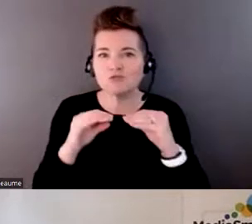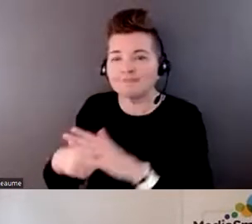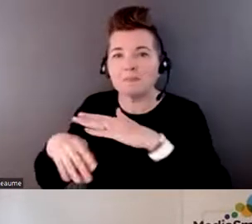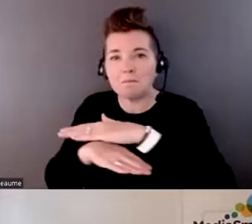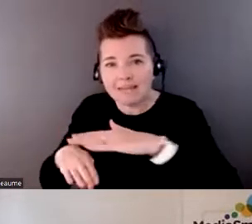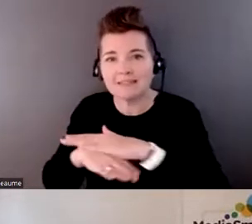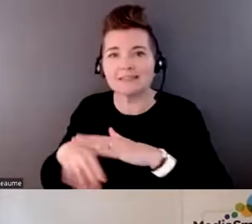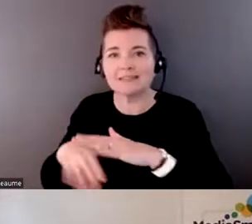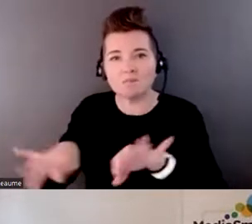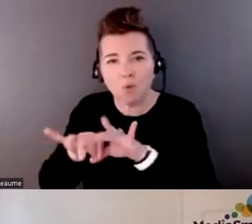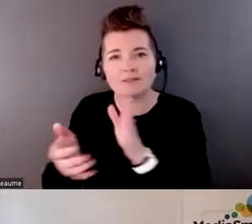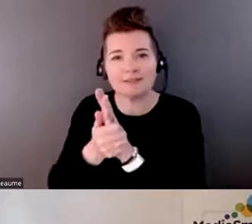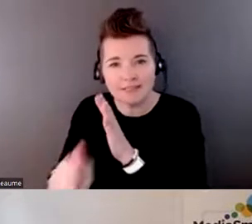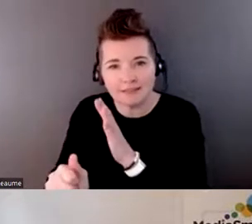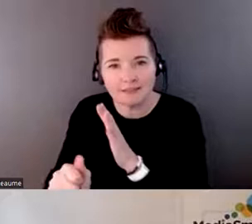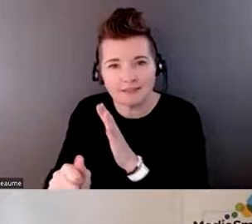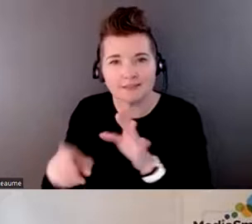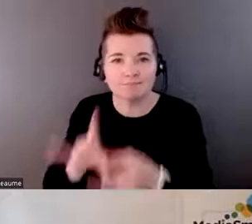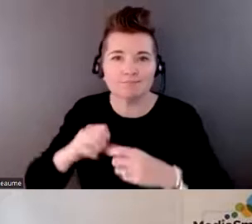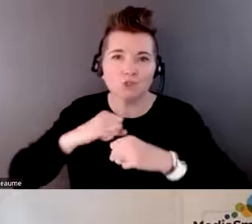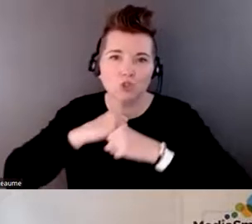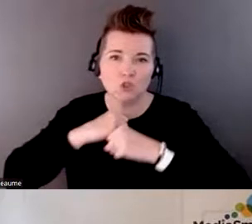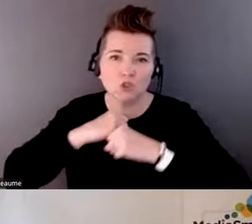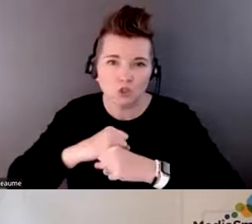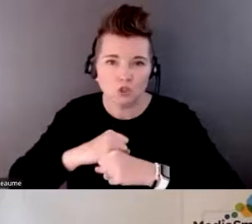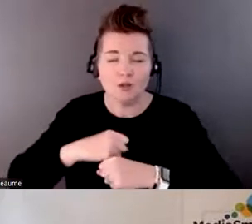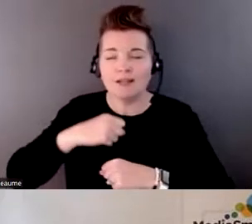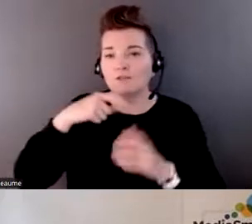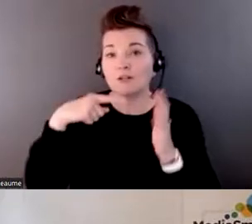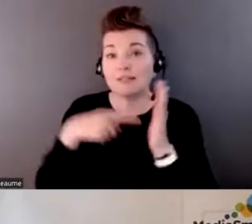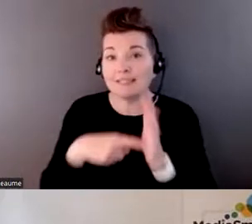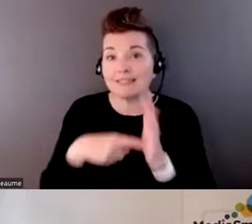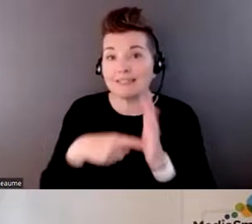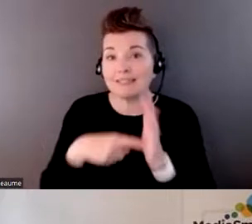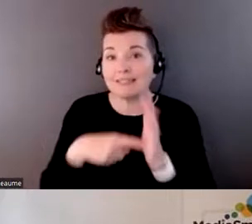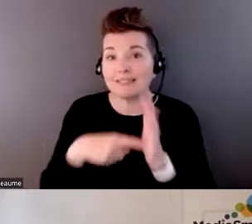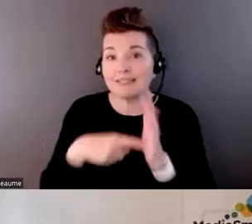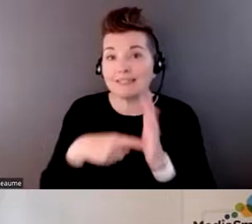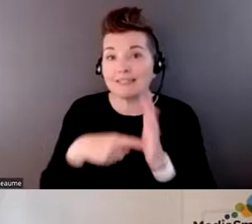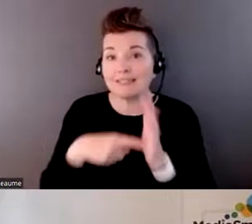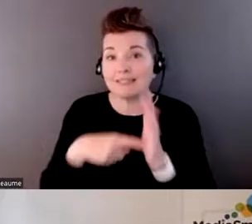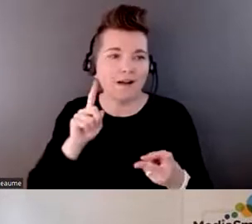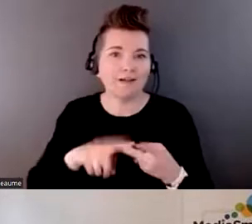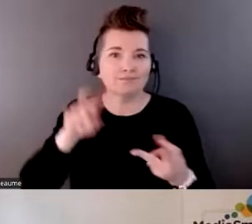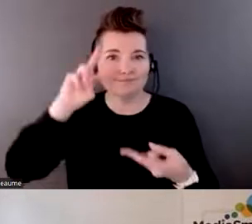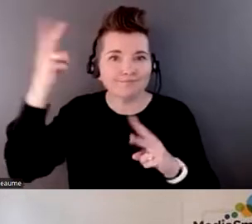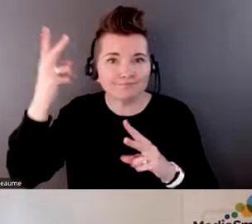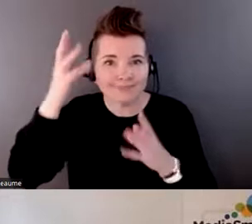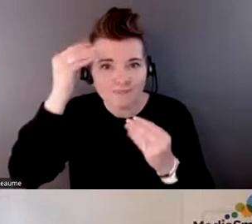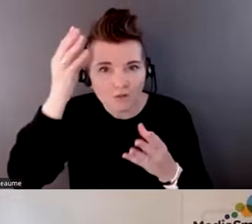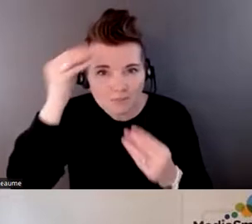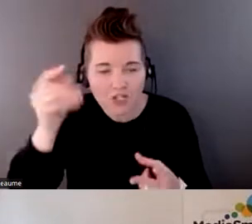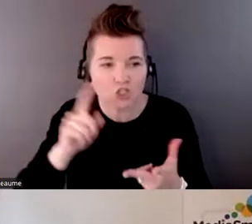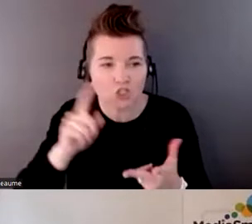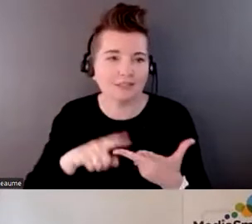digital literacy. So things like mis and disinformation, navigating online privacy, that